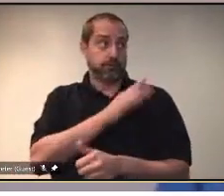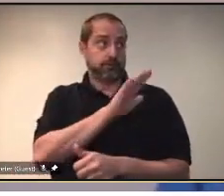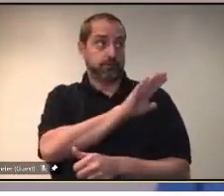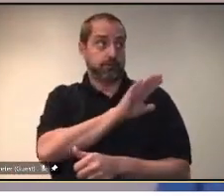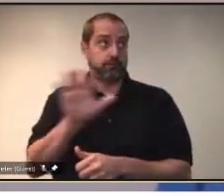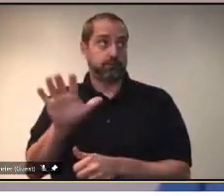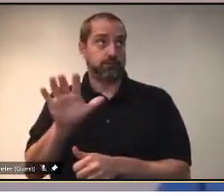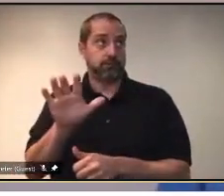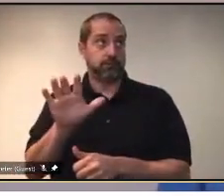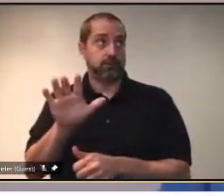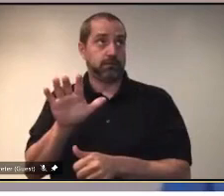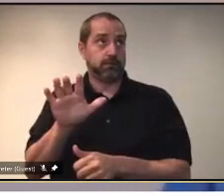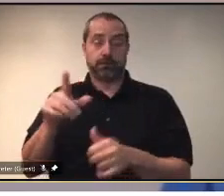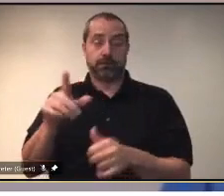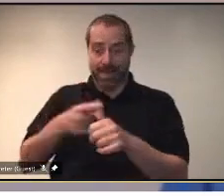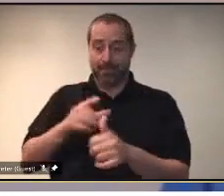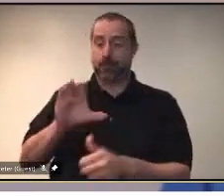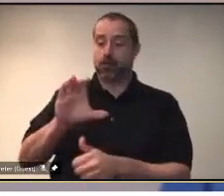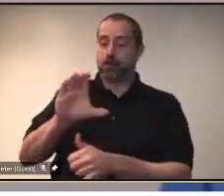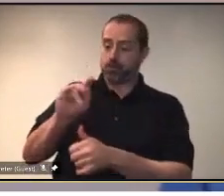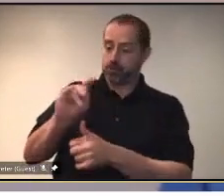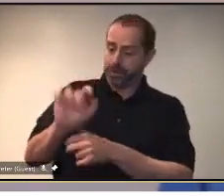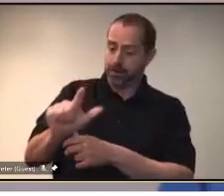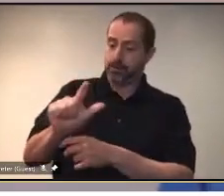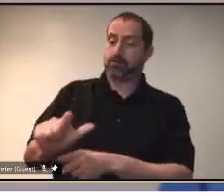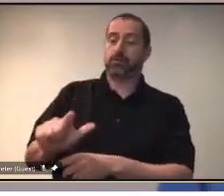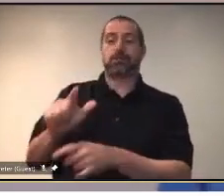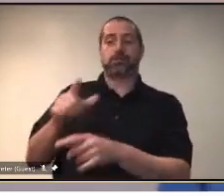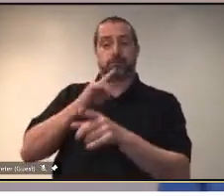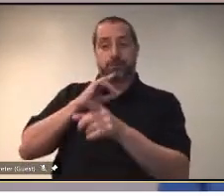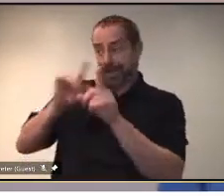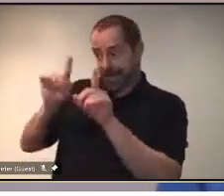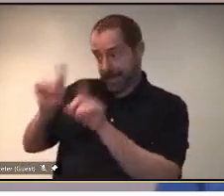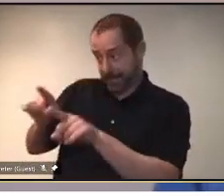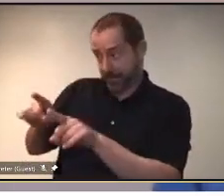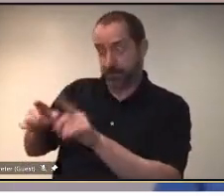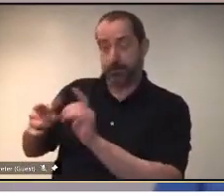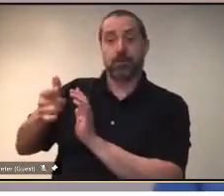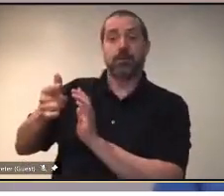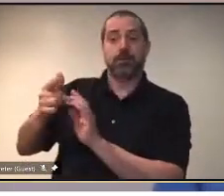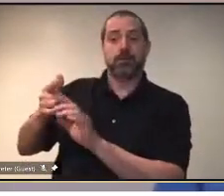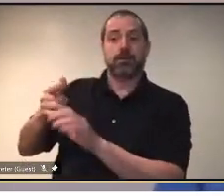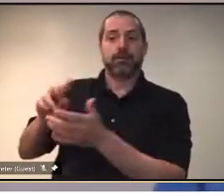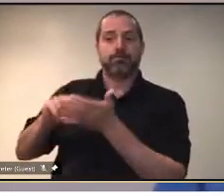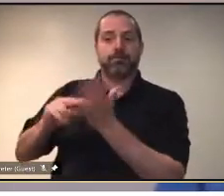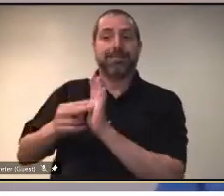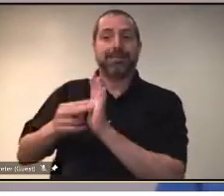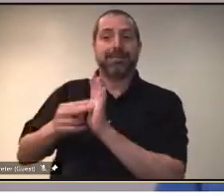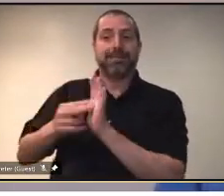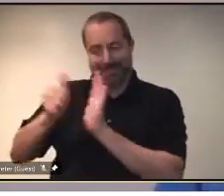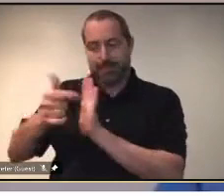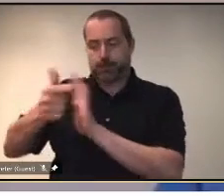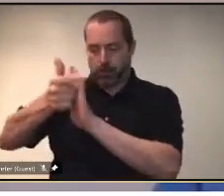critical incident legislation which made it law to report these across our healthcare system.